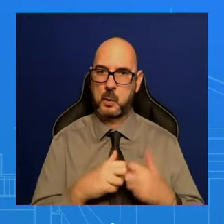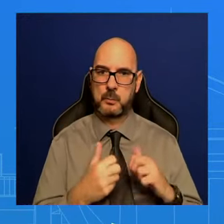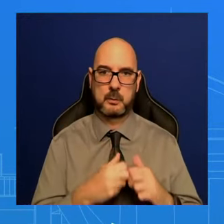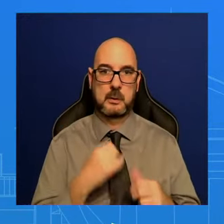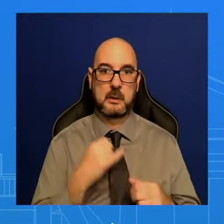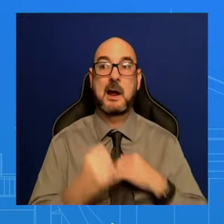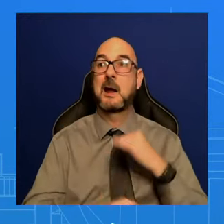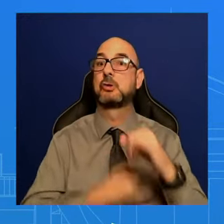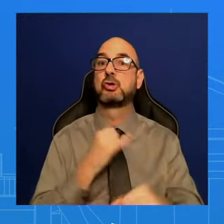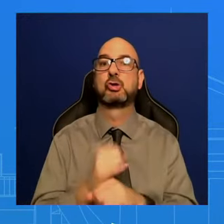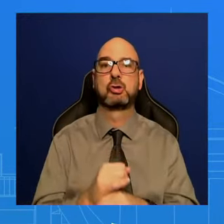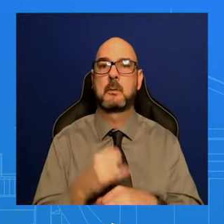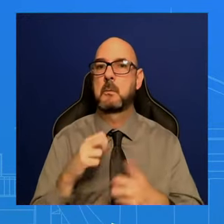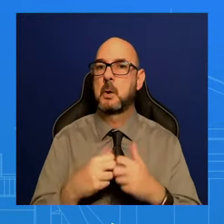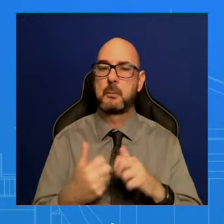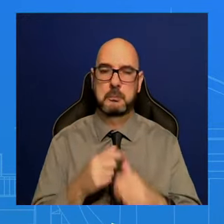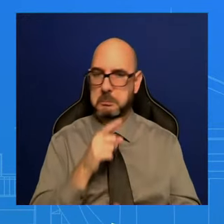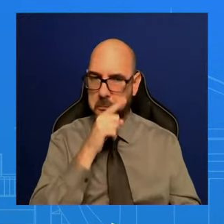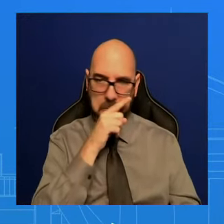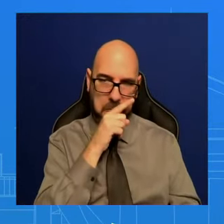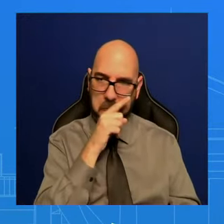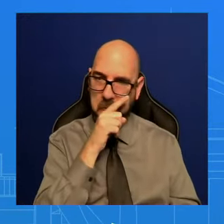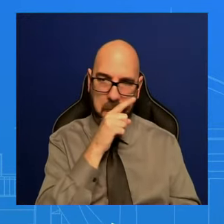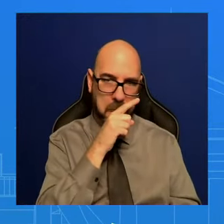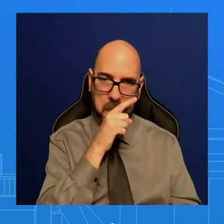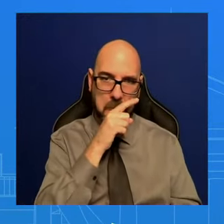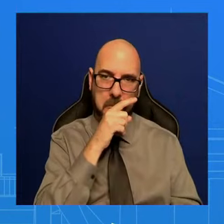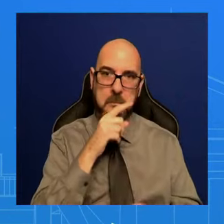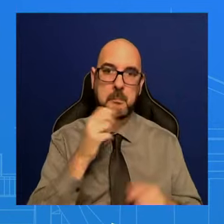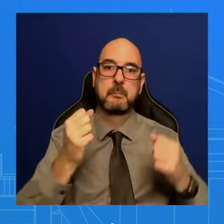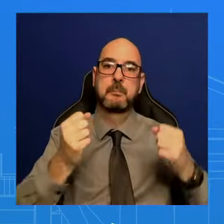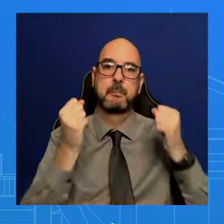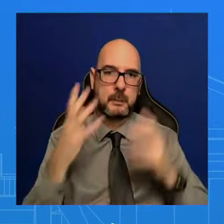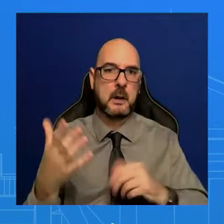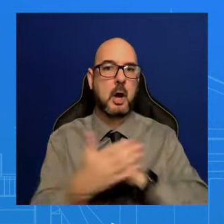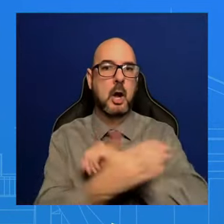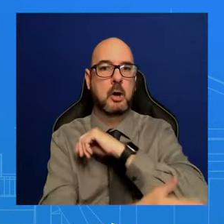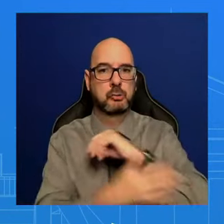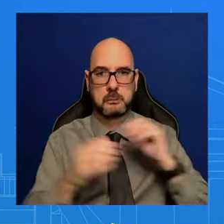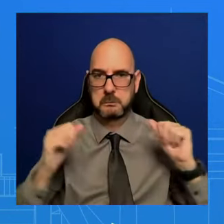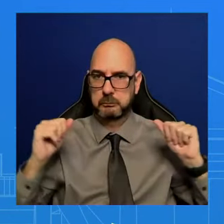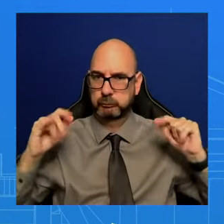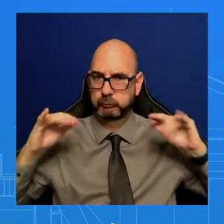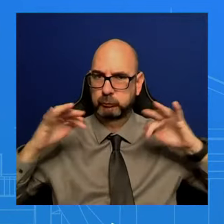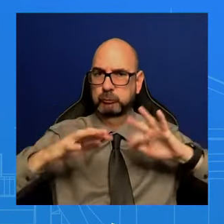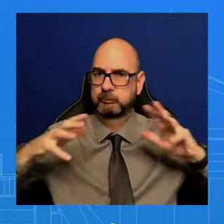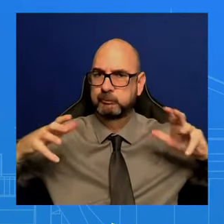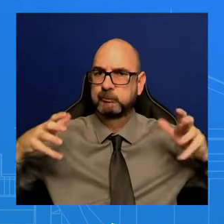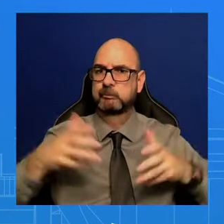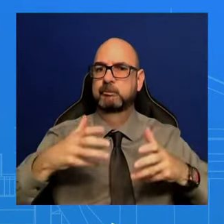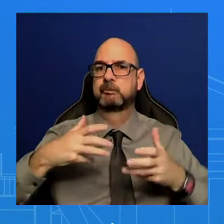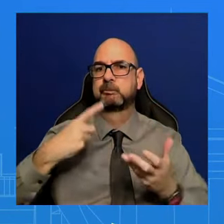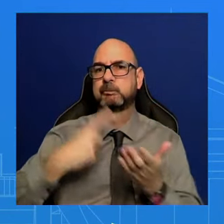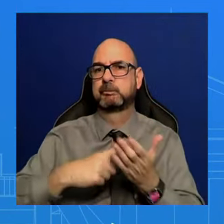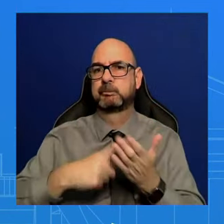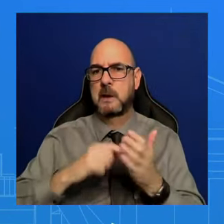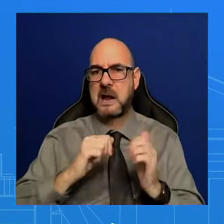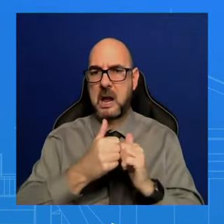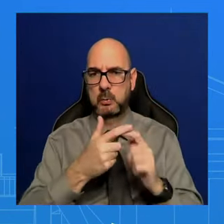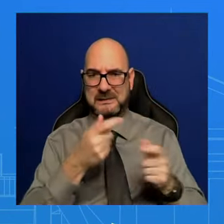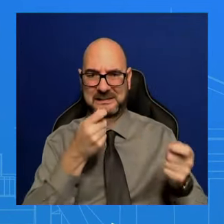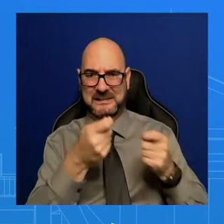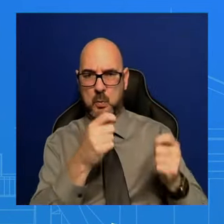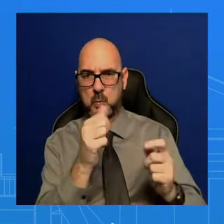are working in a multinational coalition to deal with what we're seeing currently by the Houthis. And so, look,